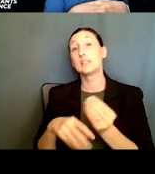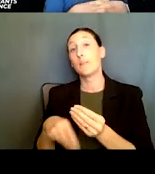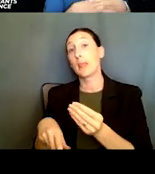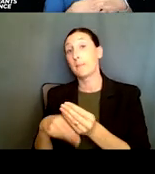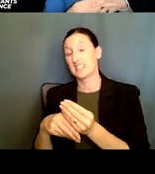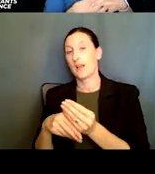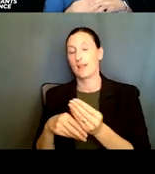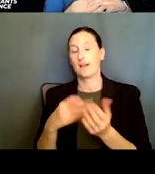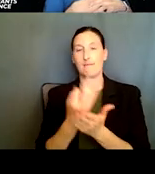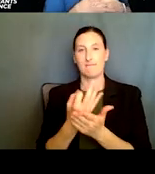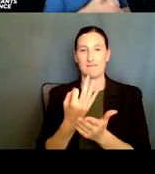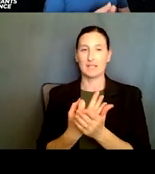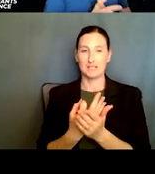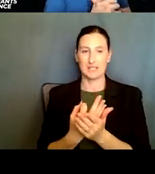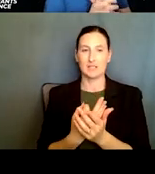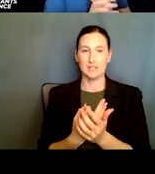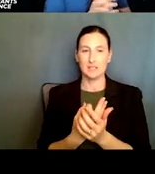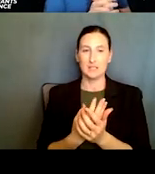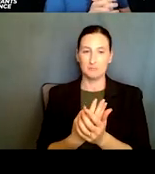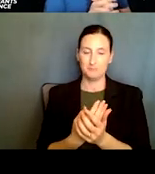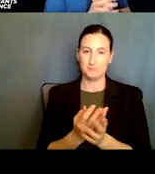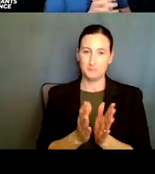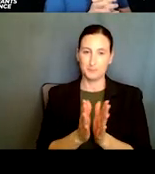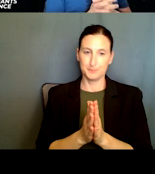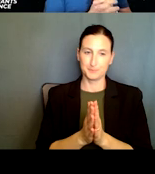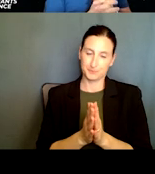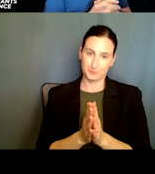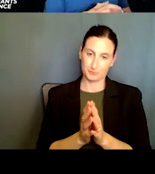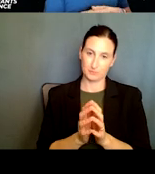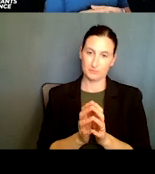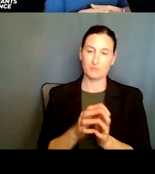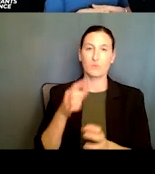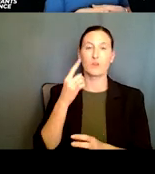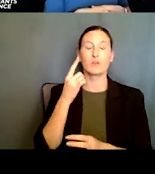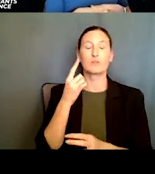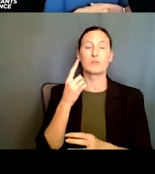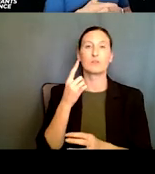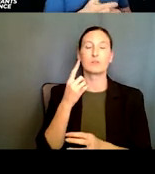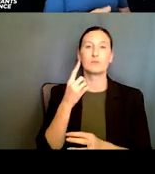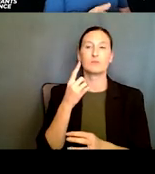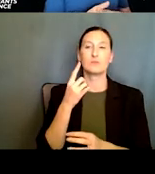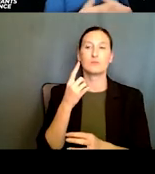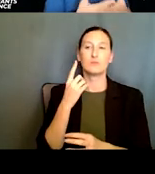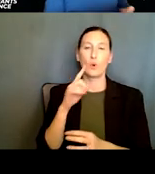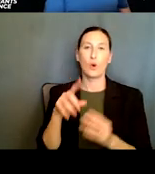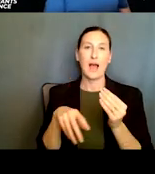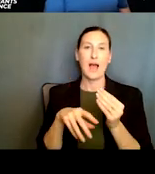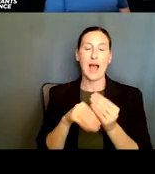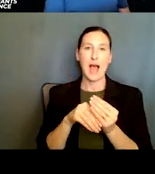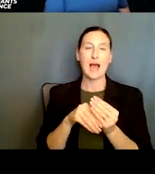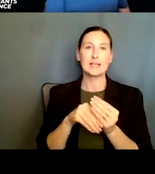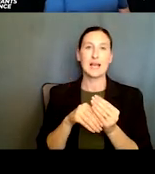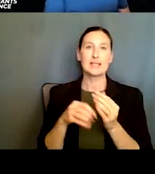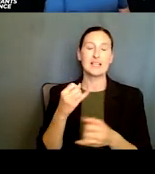from, uh, the awardees, uh, of these AI research institutes to add, uh, a, dimension, an international